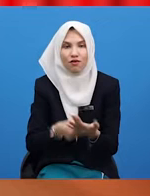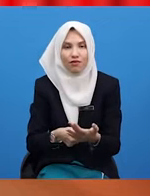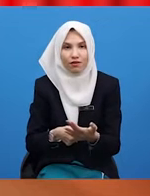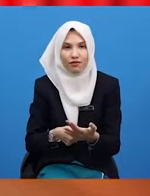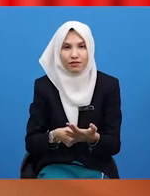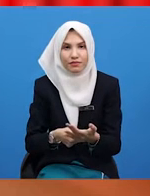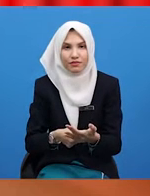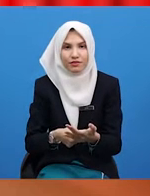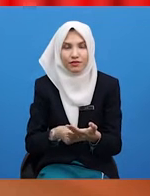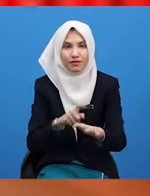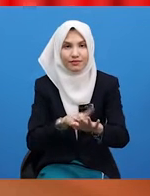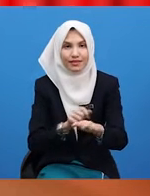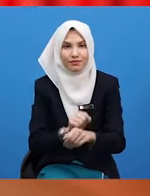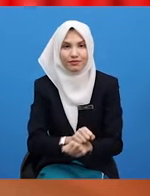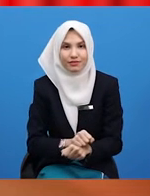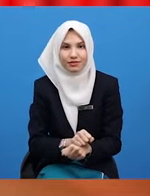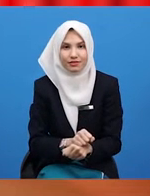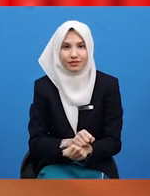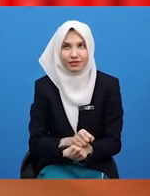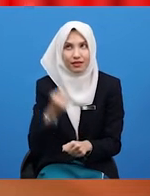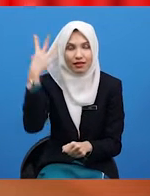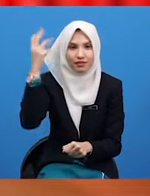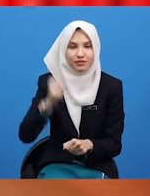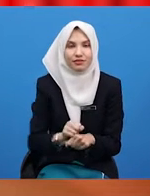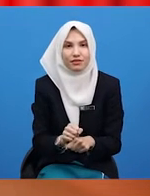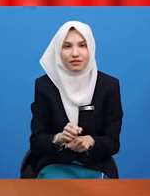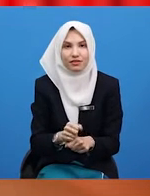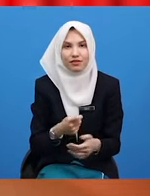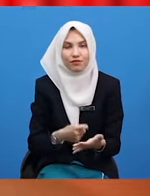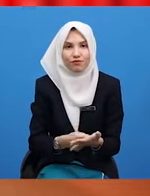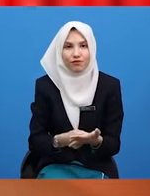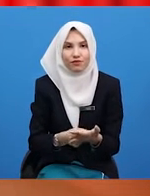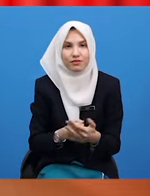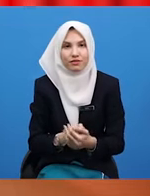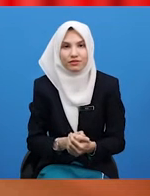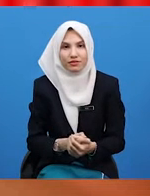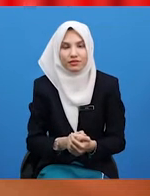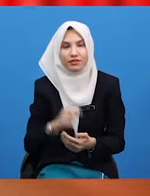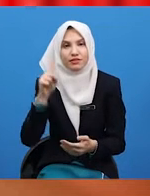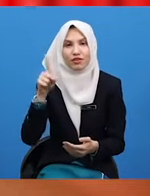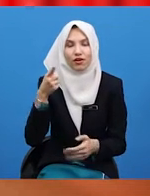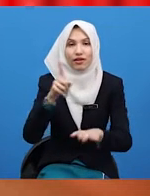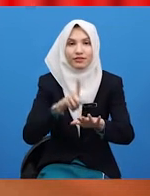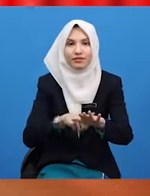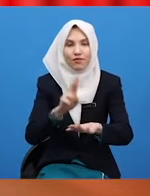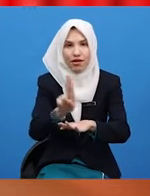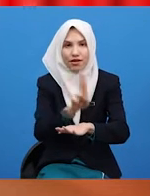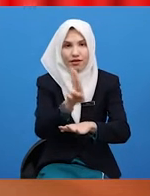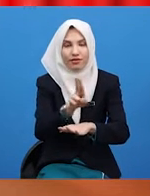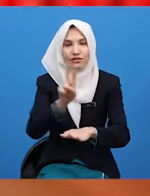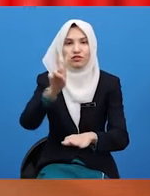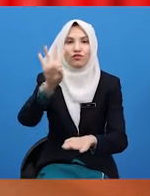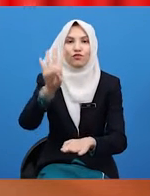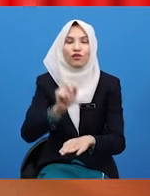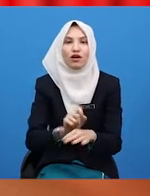or time of flight, arrival of departure. This, that is the only time we use